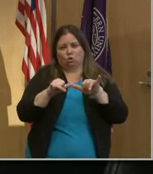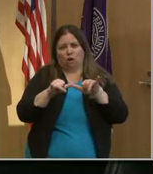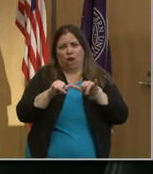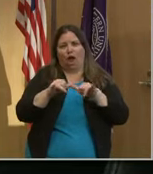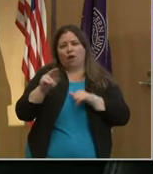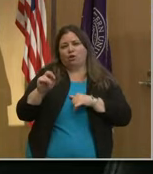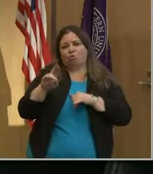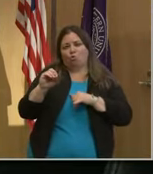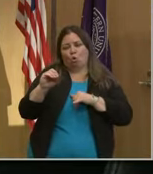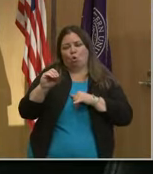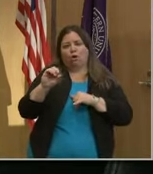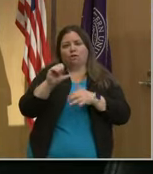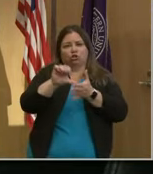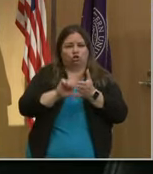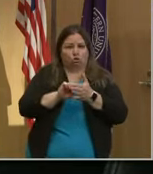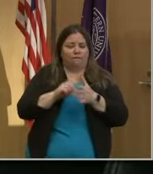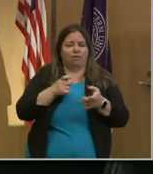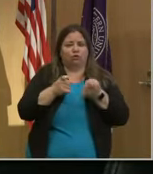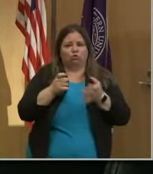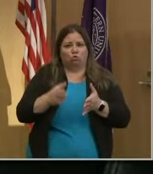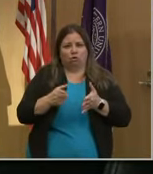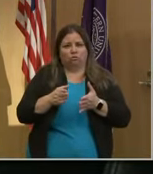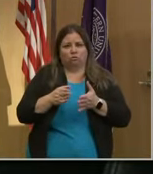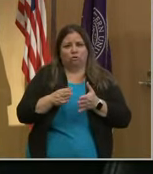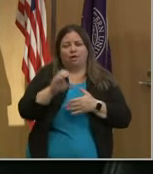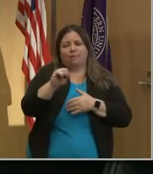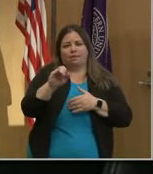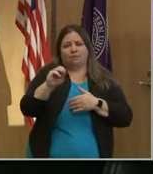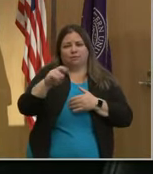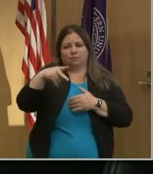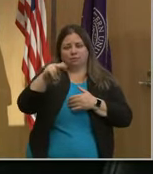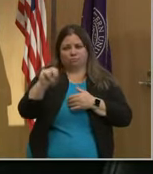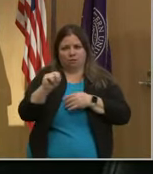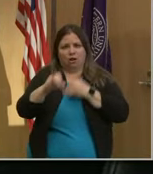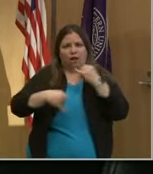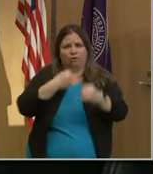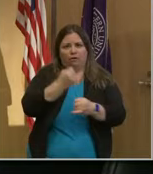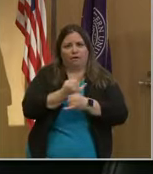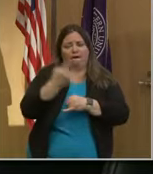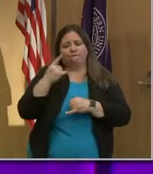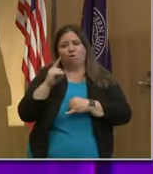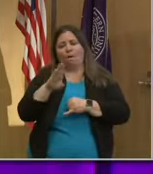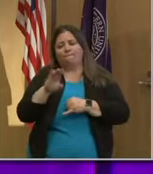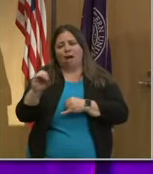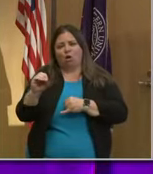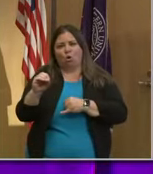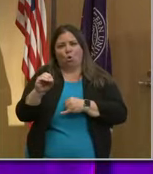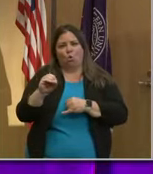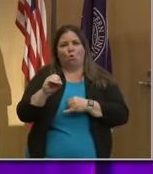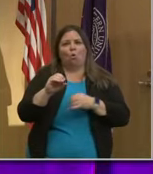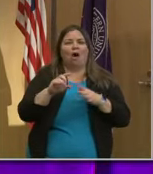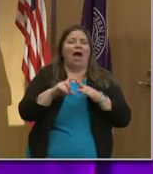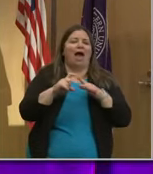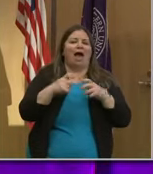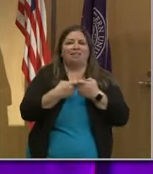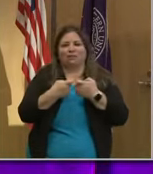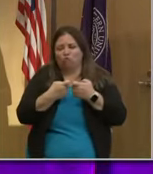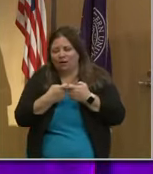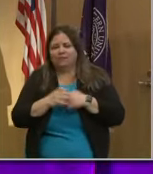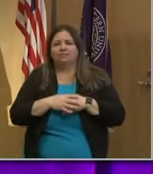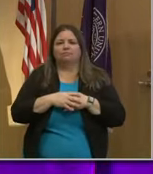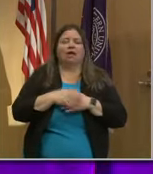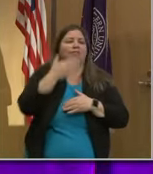Neurosurgery and Director of the Simpson Query Institute for Bioelectronics. So thank you all for